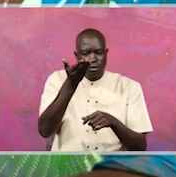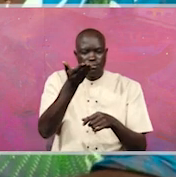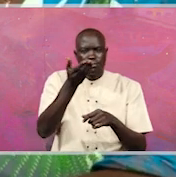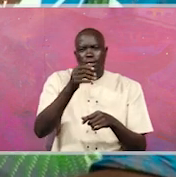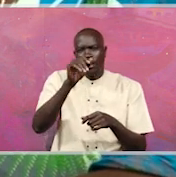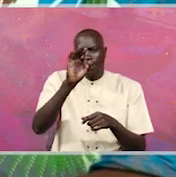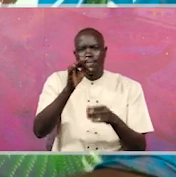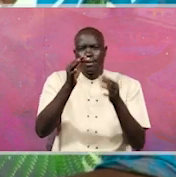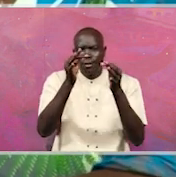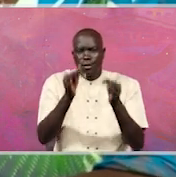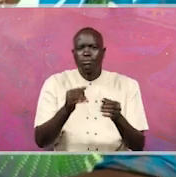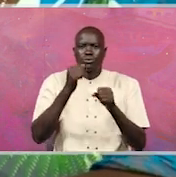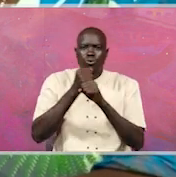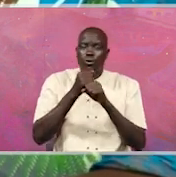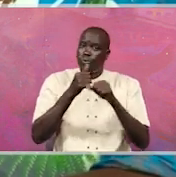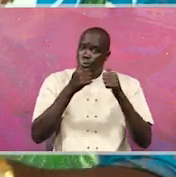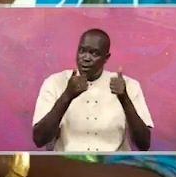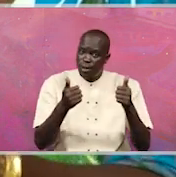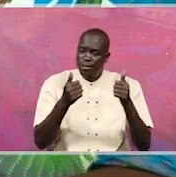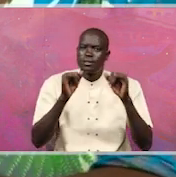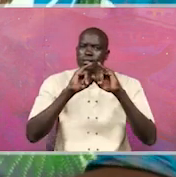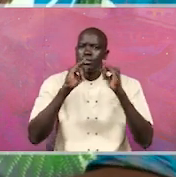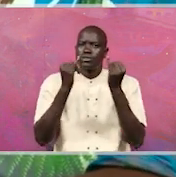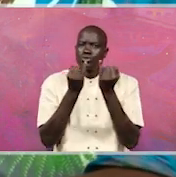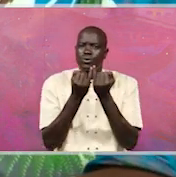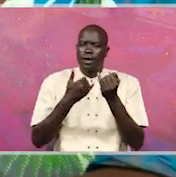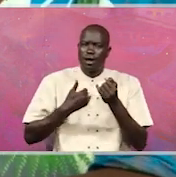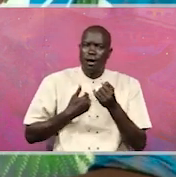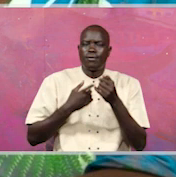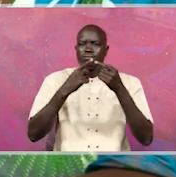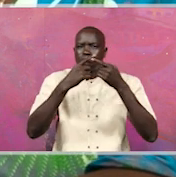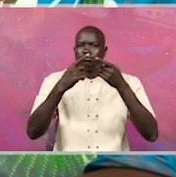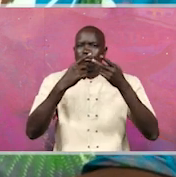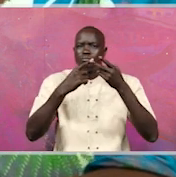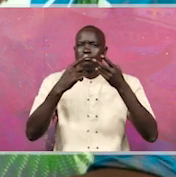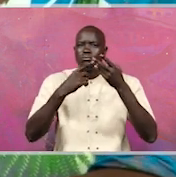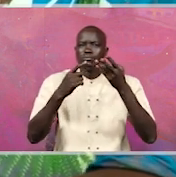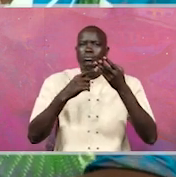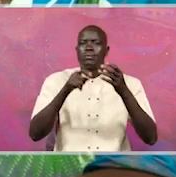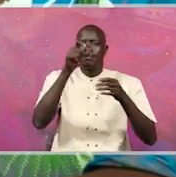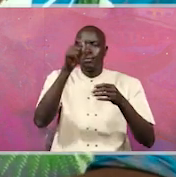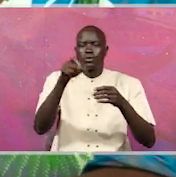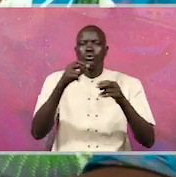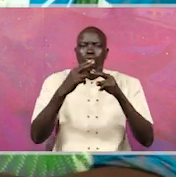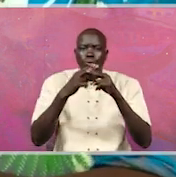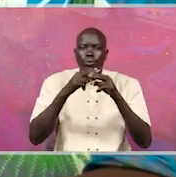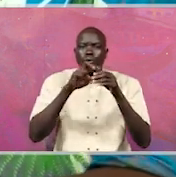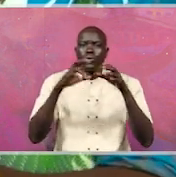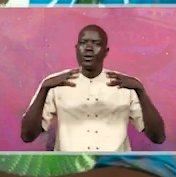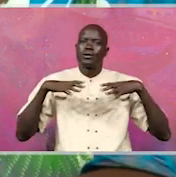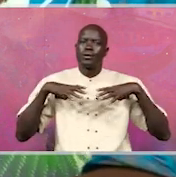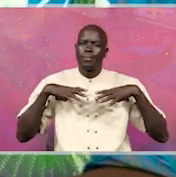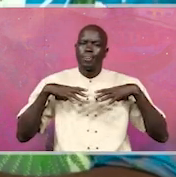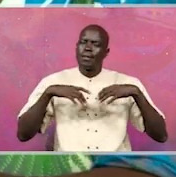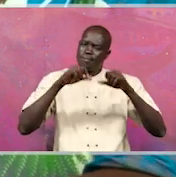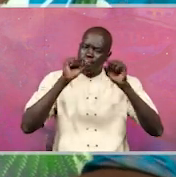well, an institution knows that they have the following citizens who are about to retire, they need to have their pension. Things are done